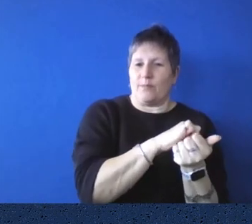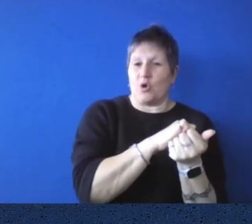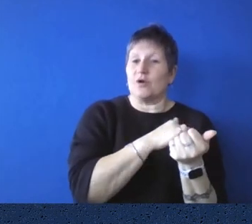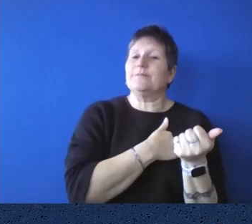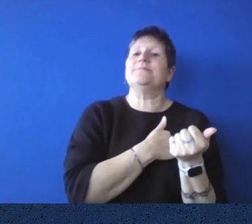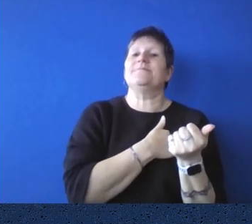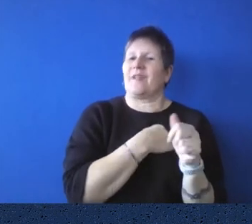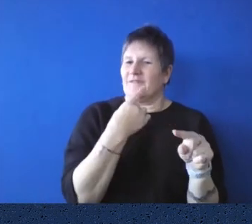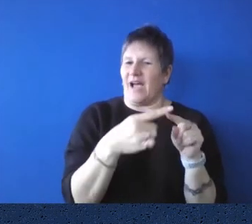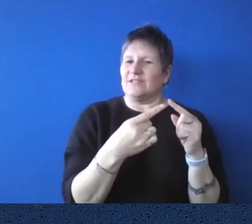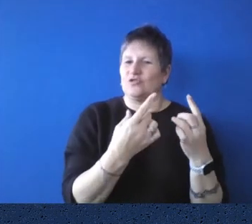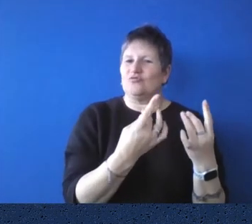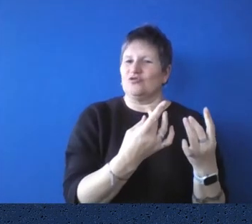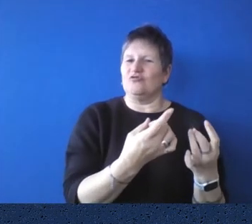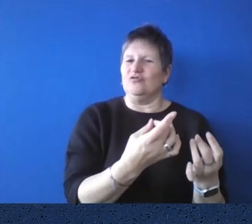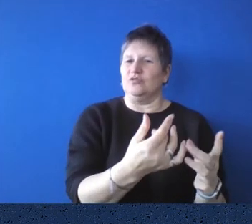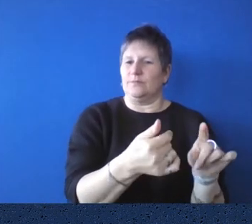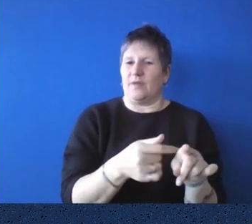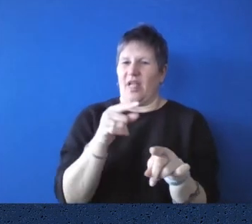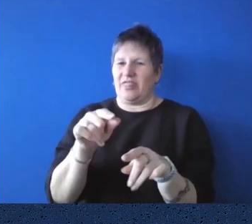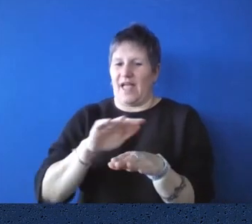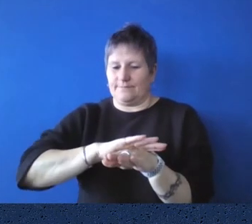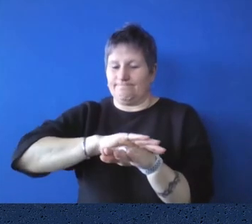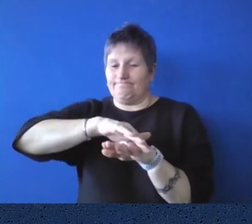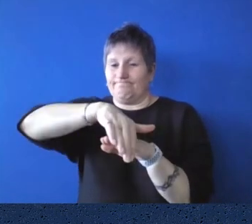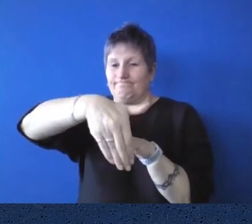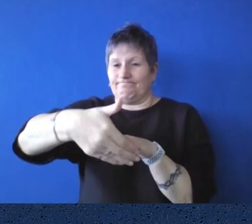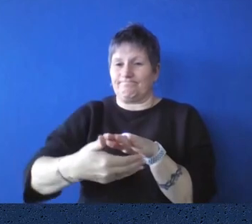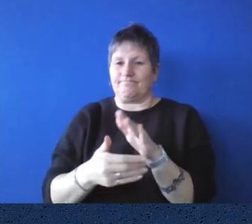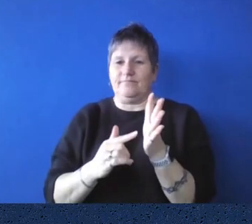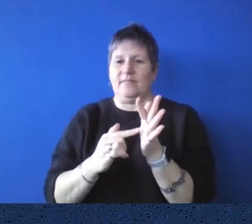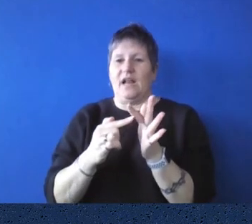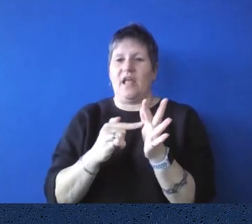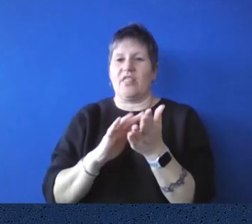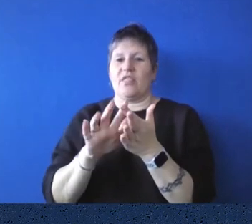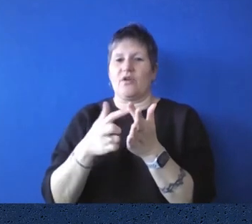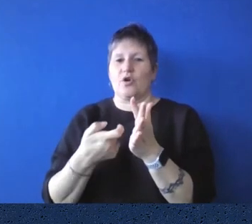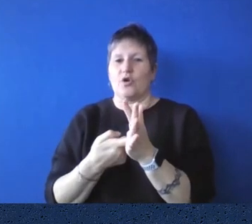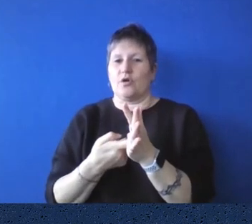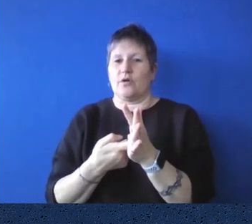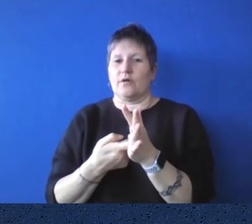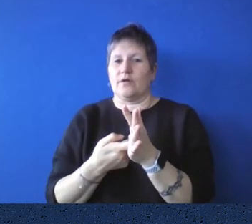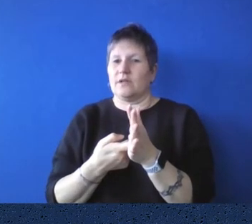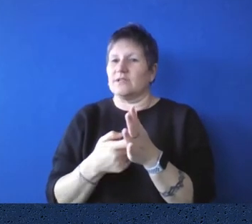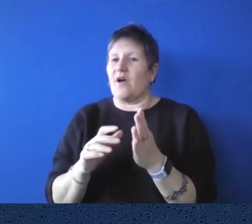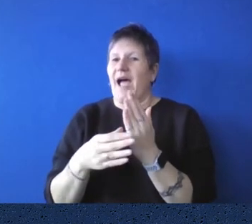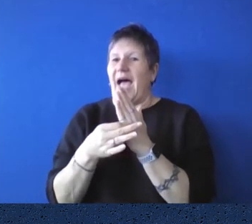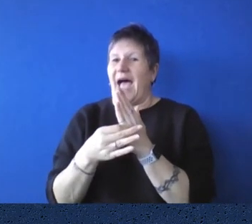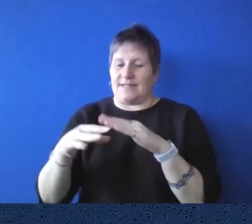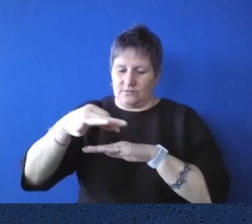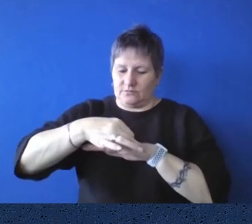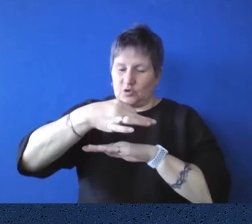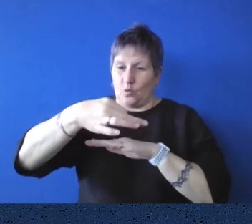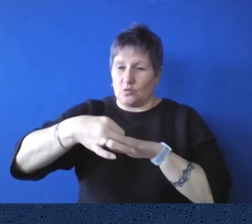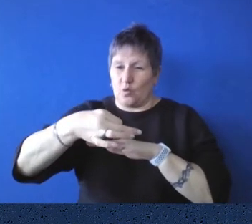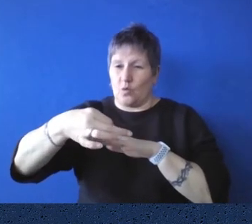composition. And by being leather bound, this book has been, um, hand sewn together. So the, the pages